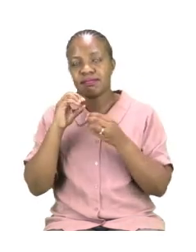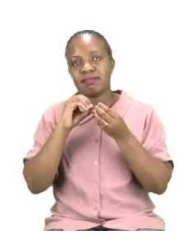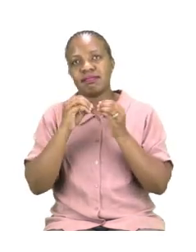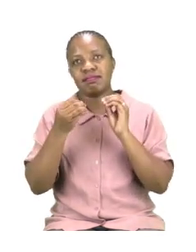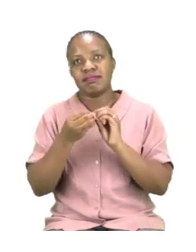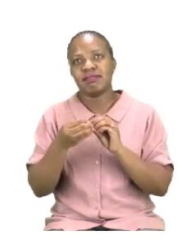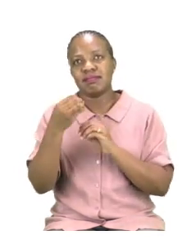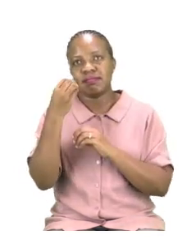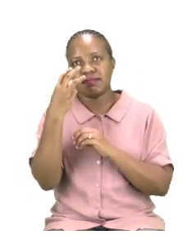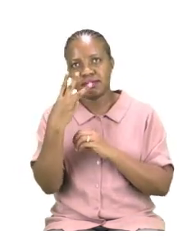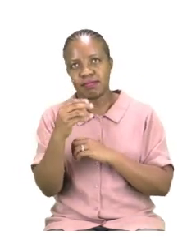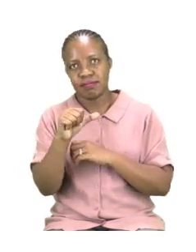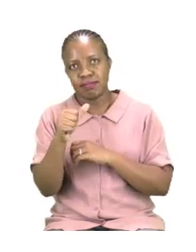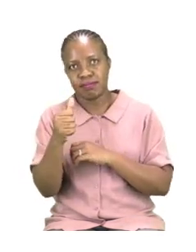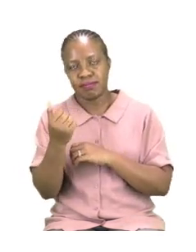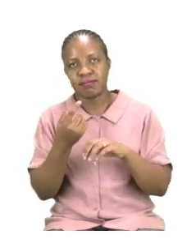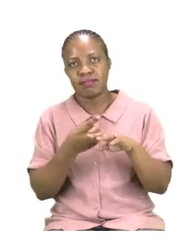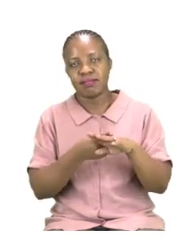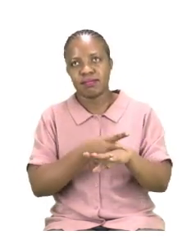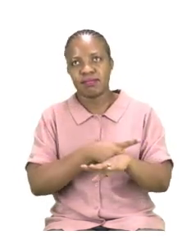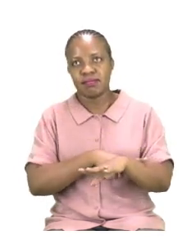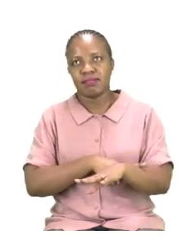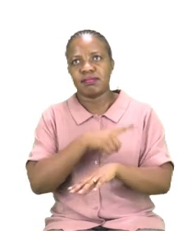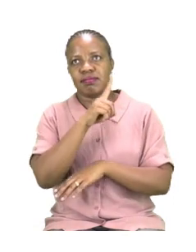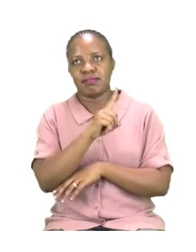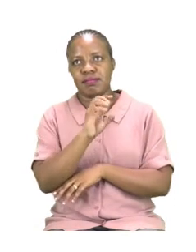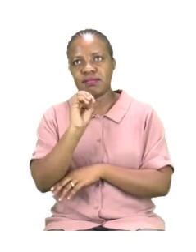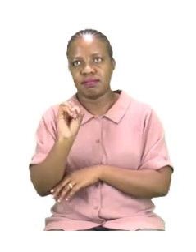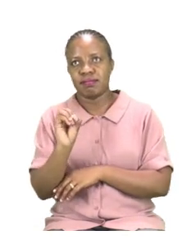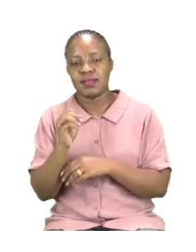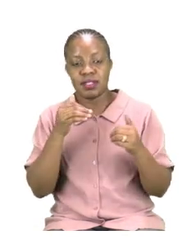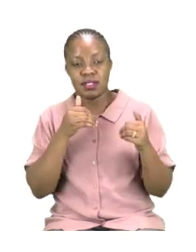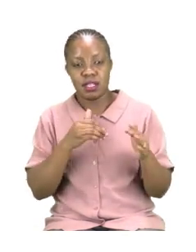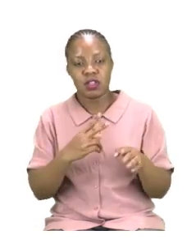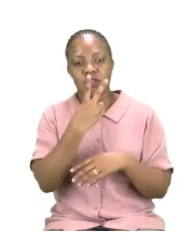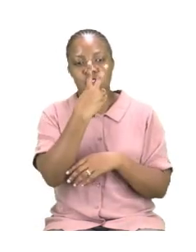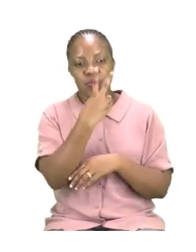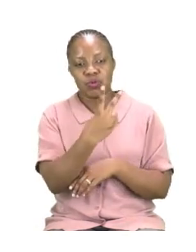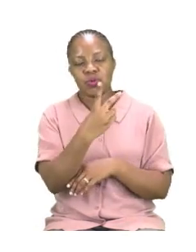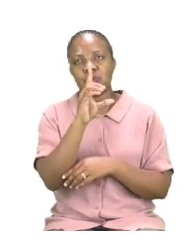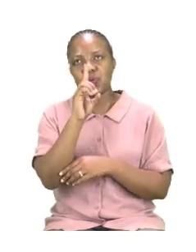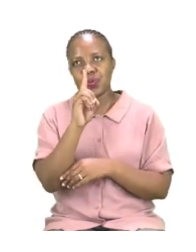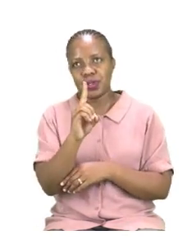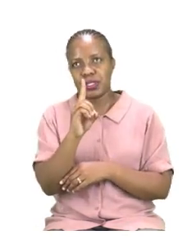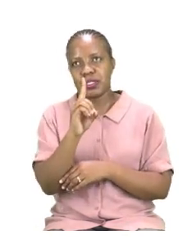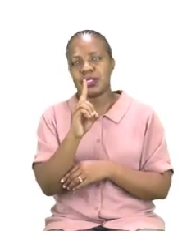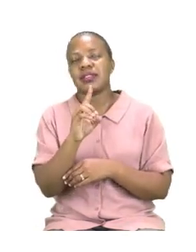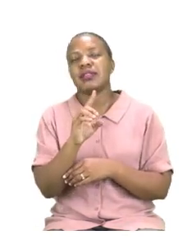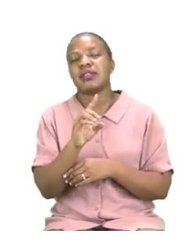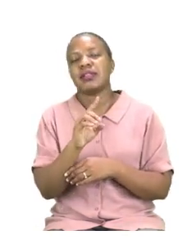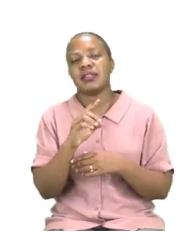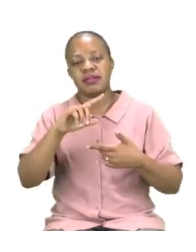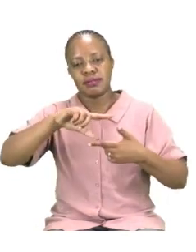the rest of the names. Please start with the 2D shapes because we already know the names of those 2D